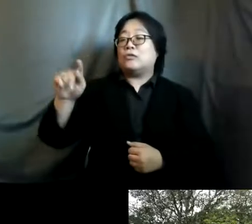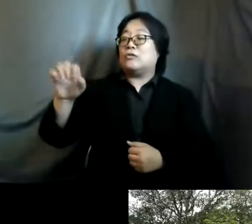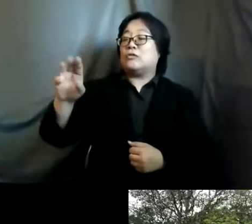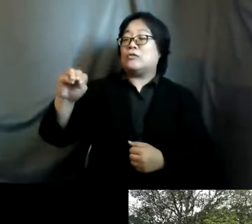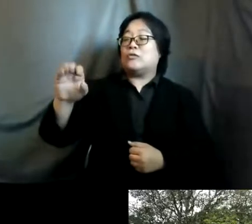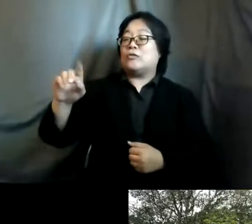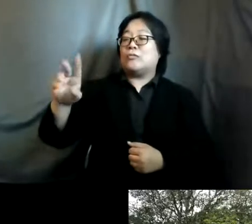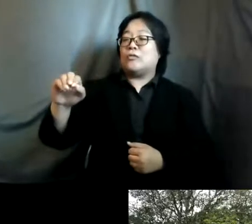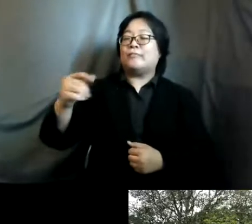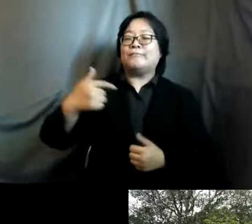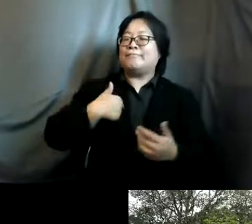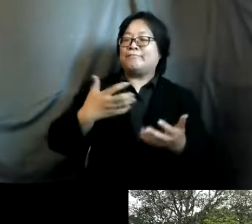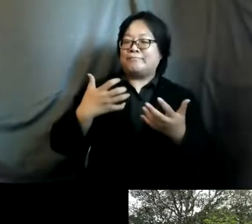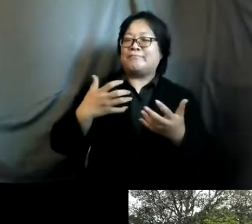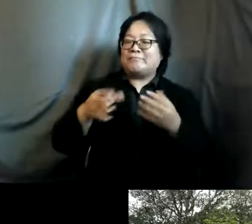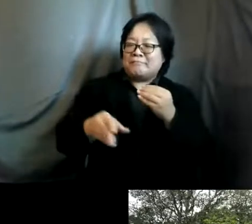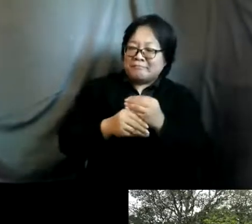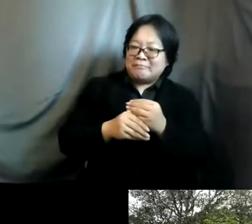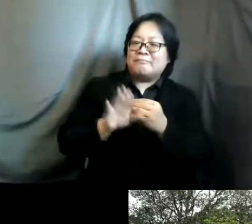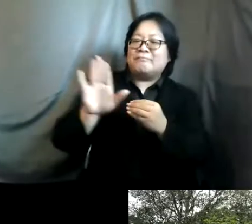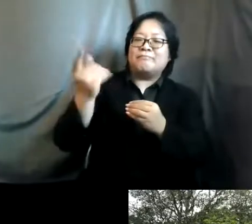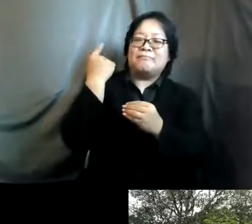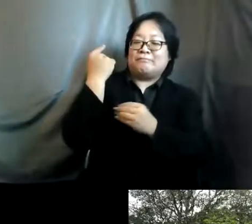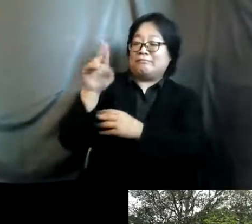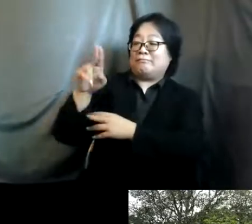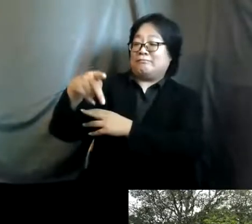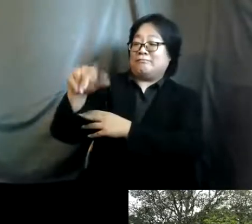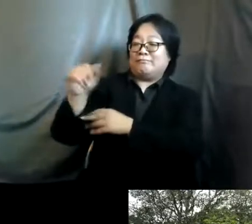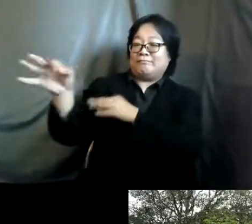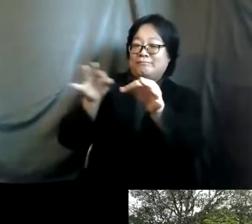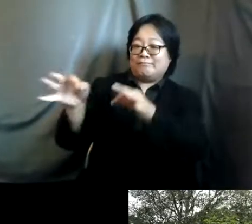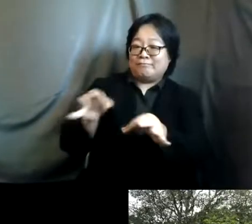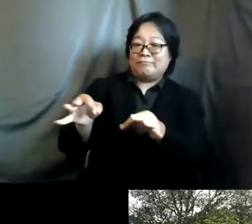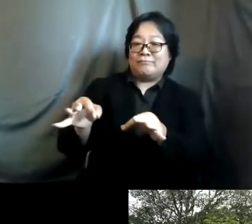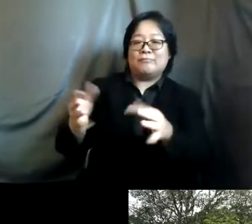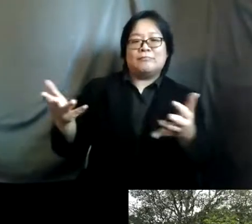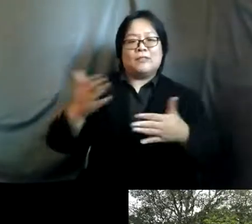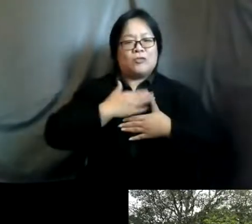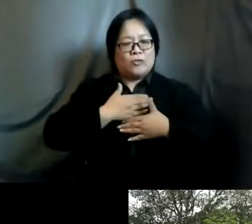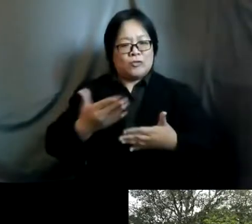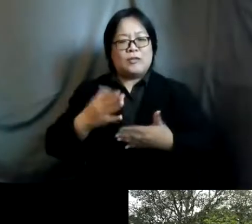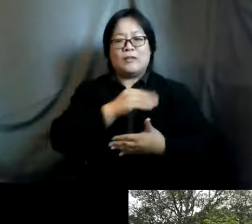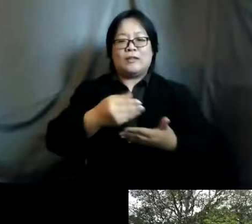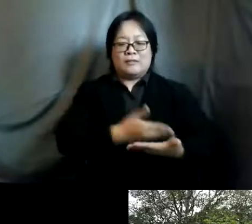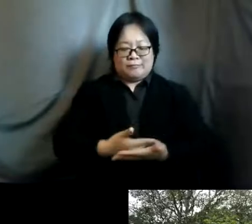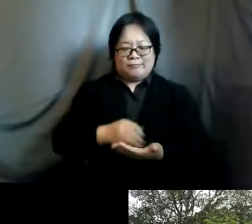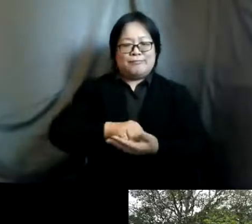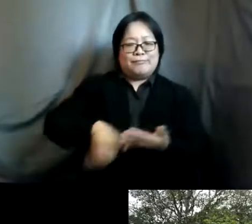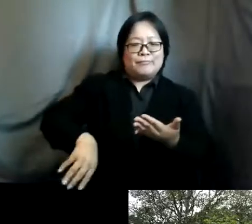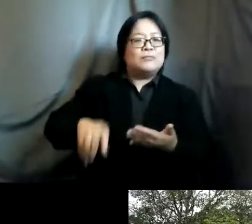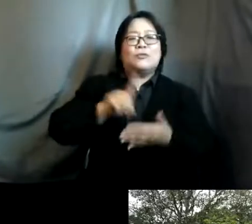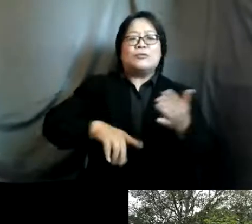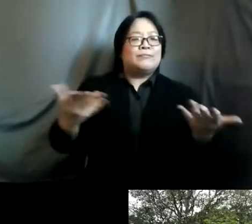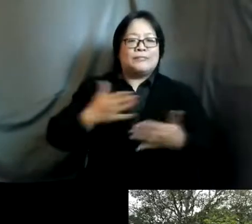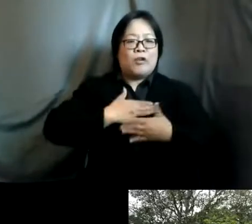would love for you to tell us a little more about the need to focus on contraception and srhr as part of the commitment to srhr and